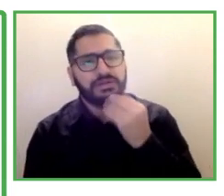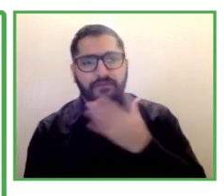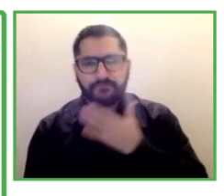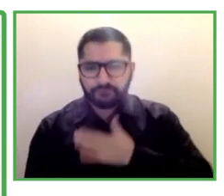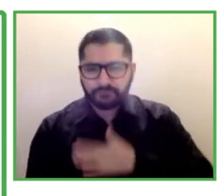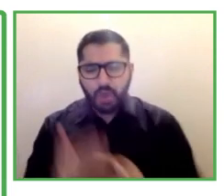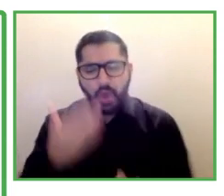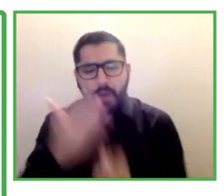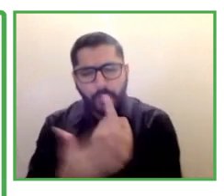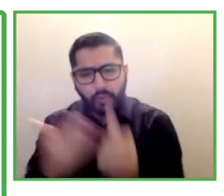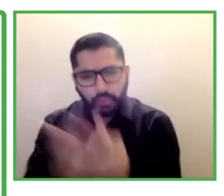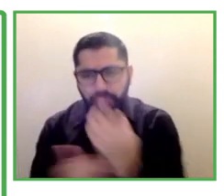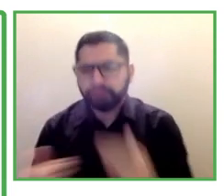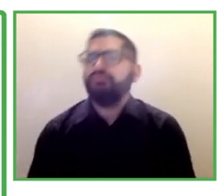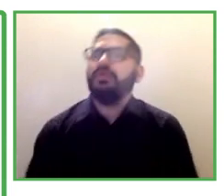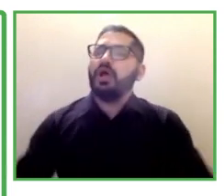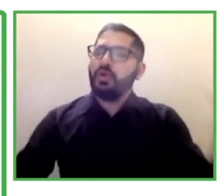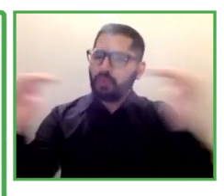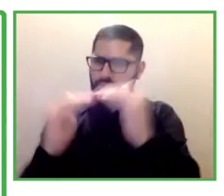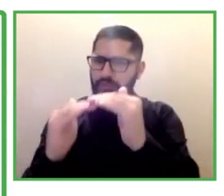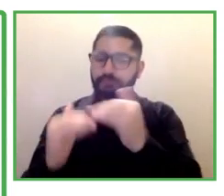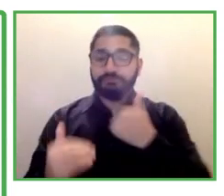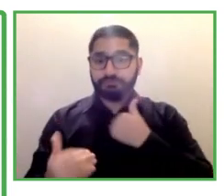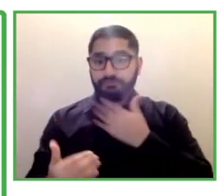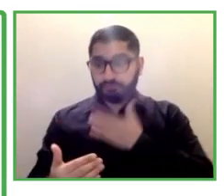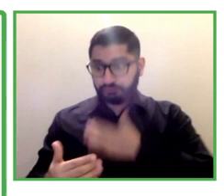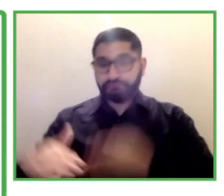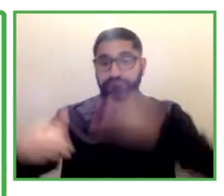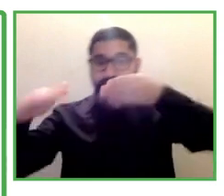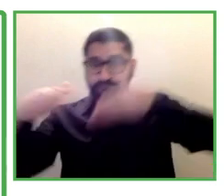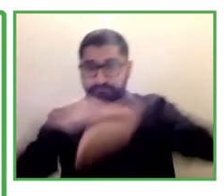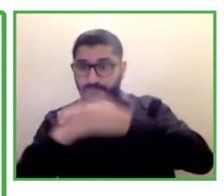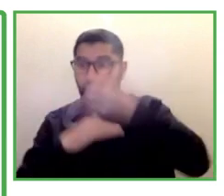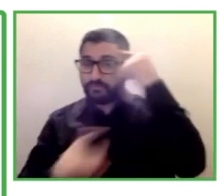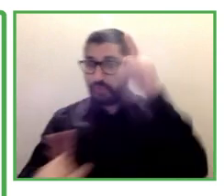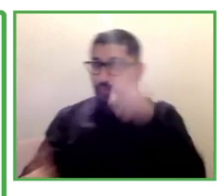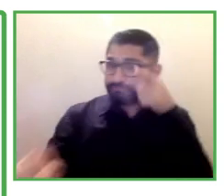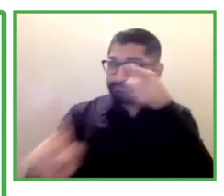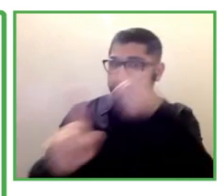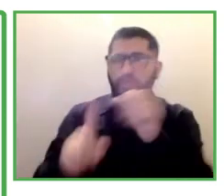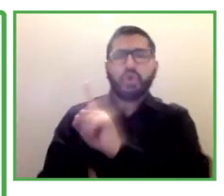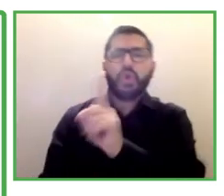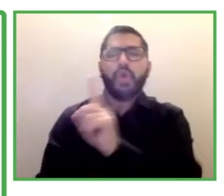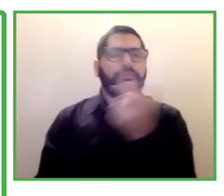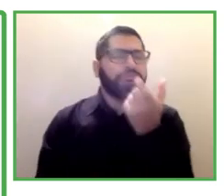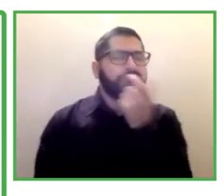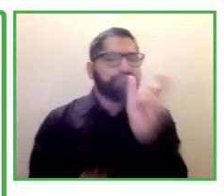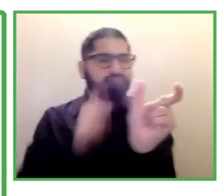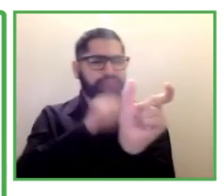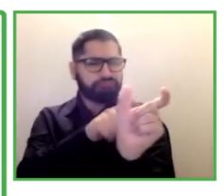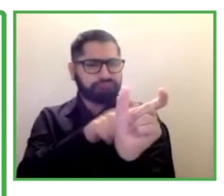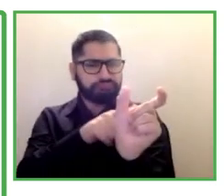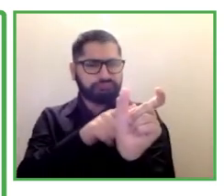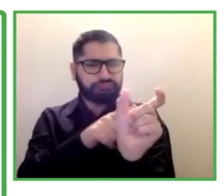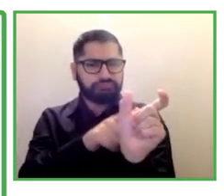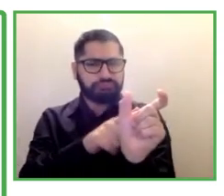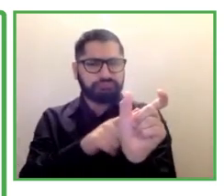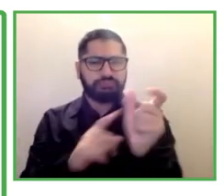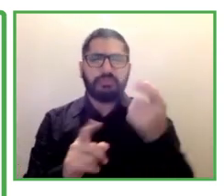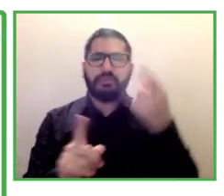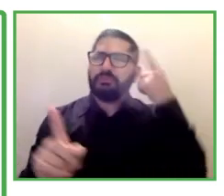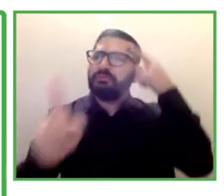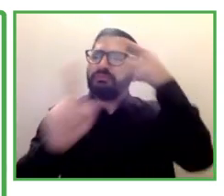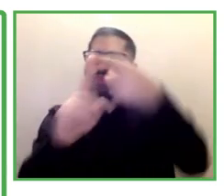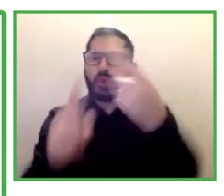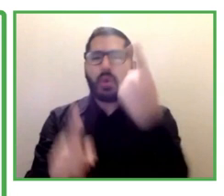The goal is inclusion, true inclusion, and this is very true on the subject we are talking about today. Now,